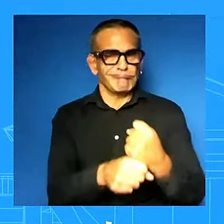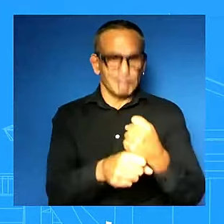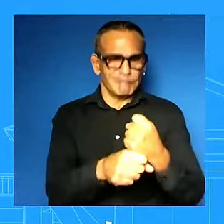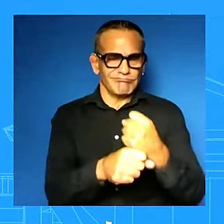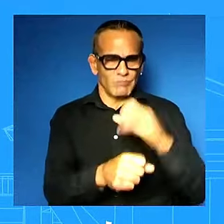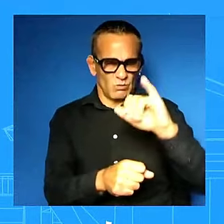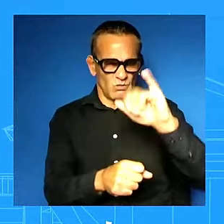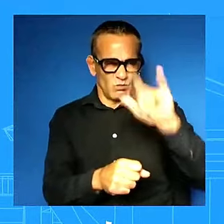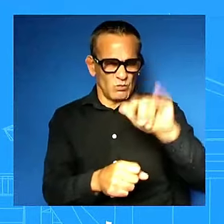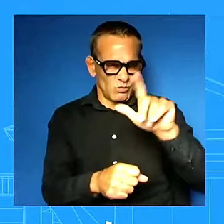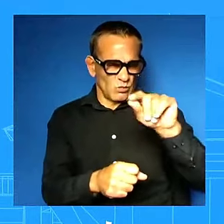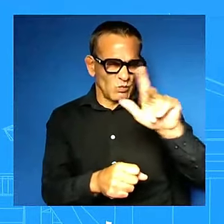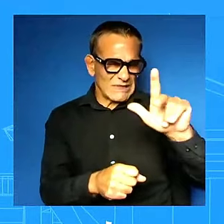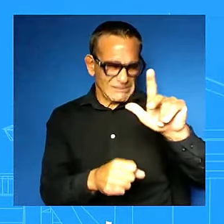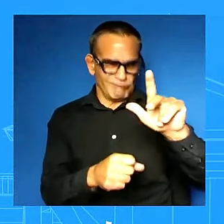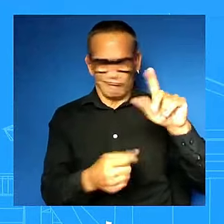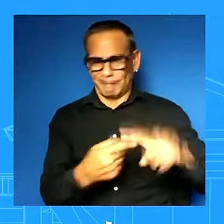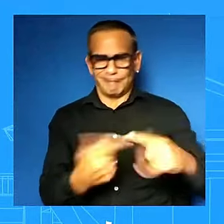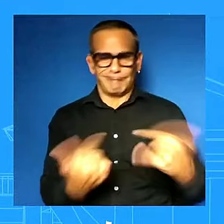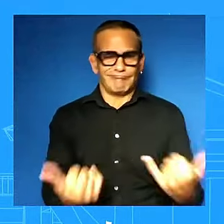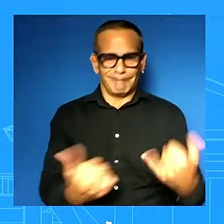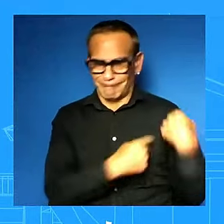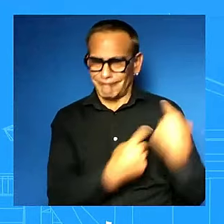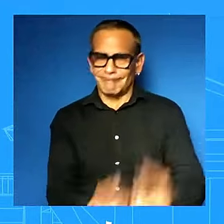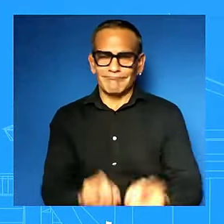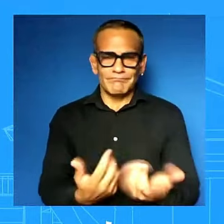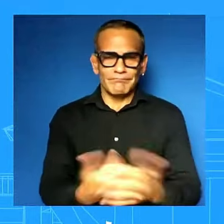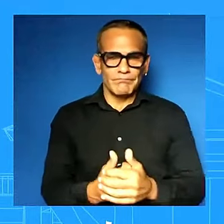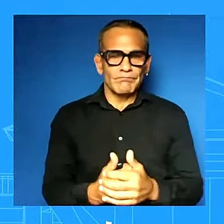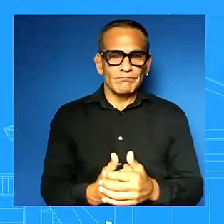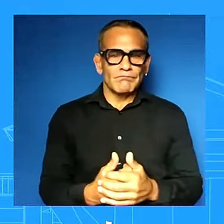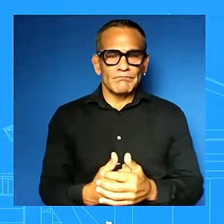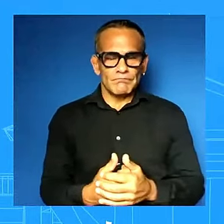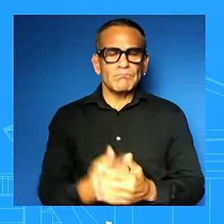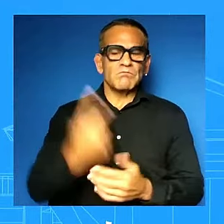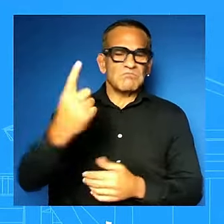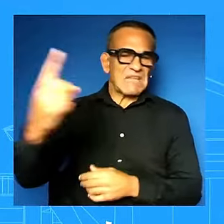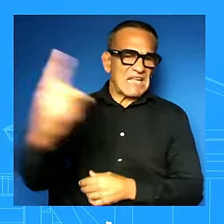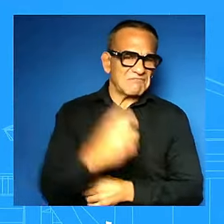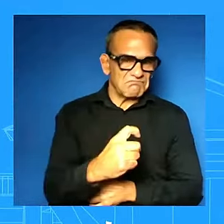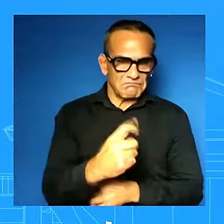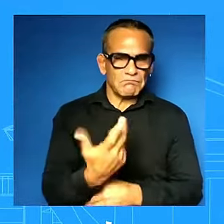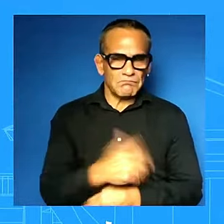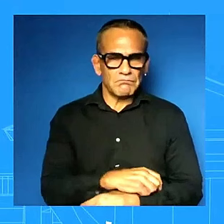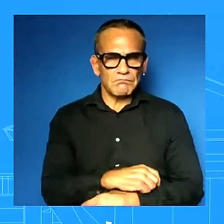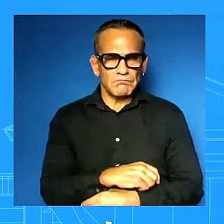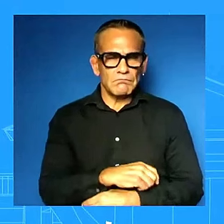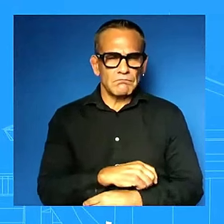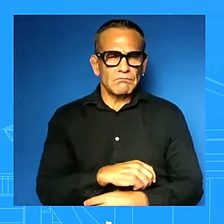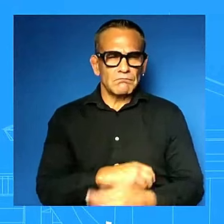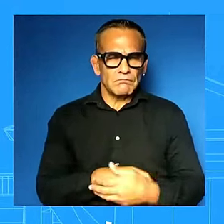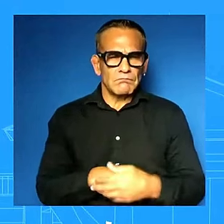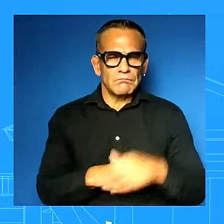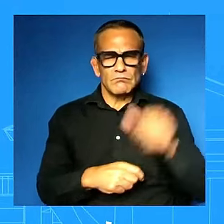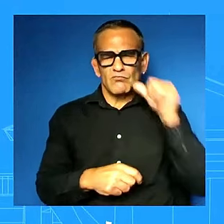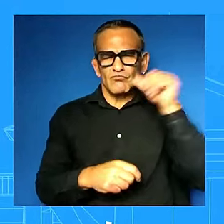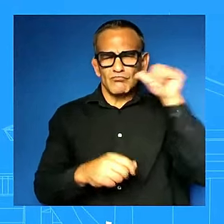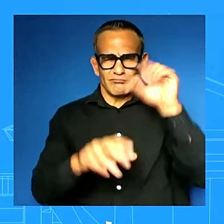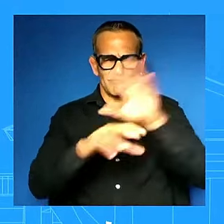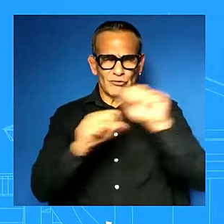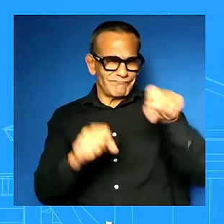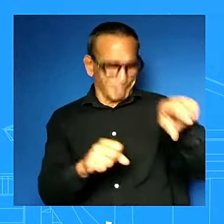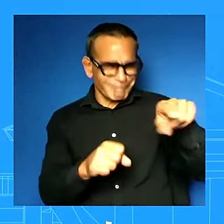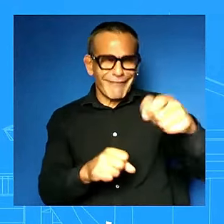kareem um what we saw yesterday with the president briefly wearing a maga hat since the pool wasn't in the room for that can you share a little bit more